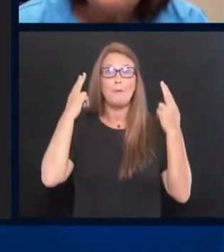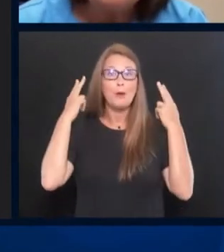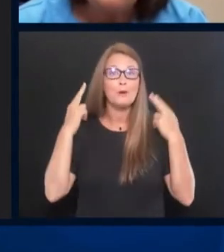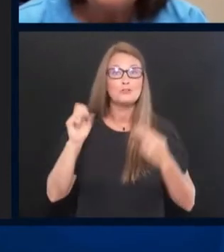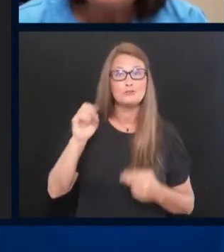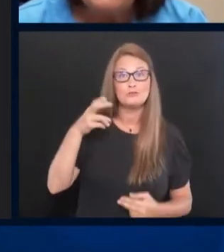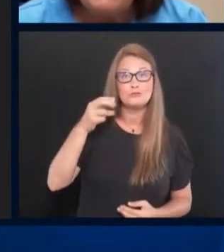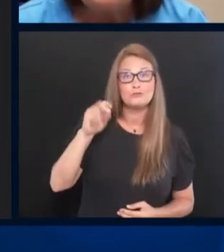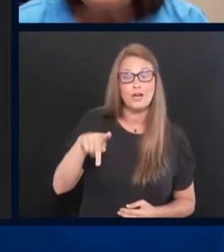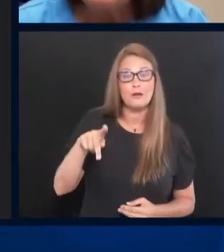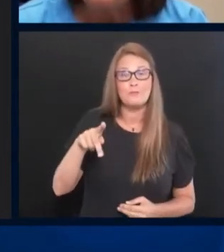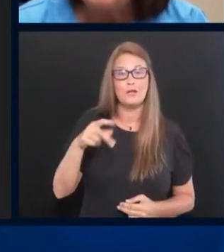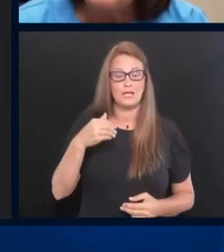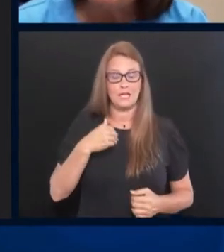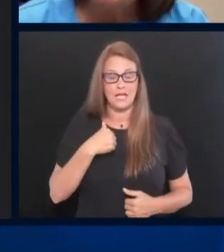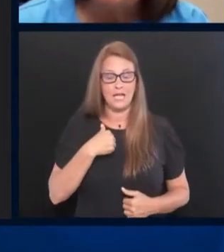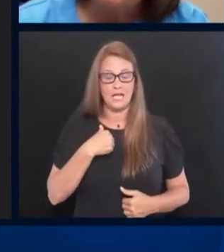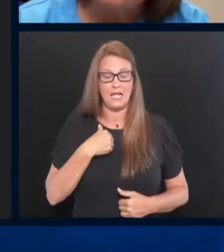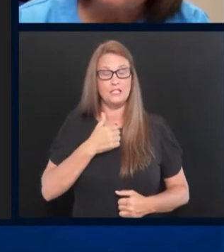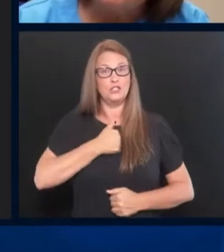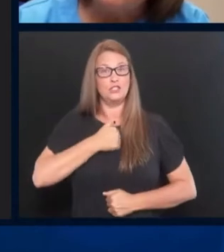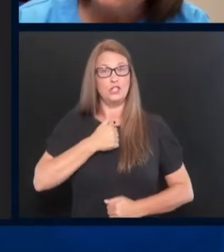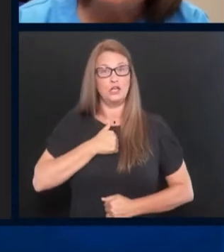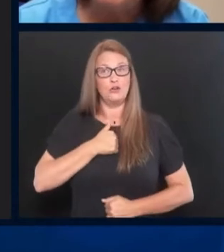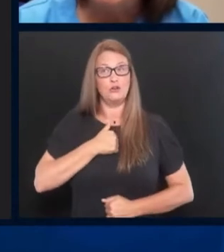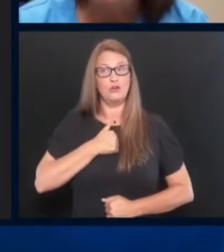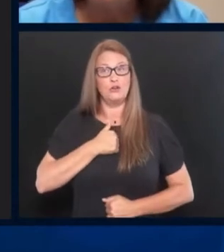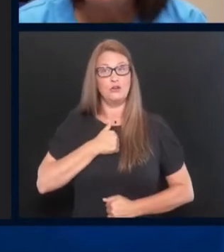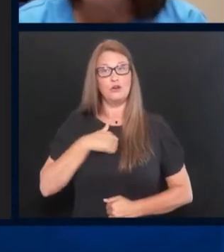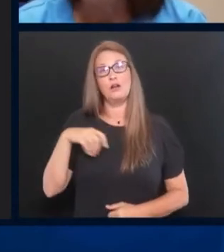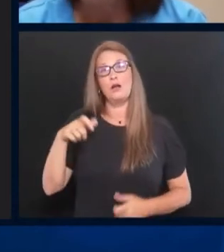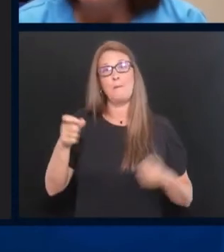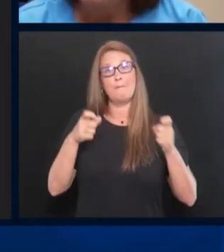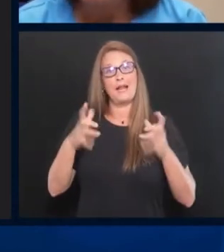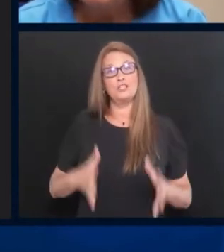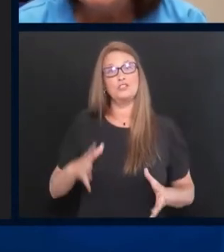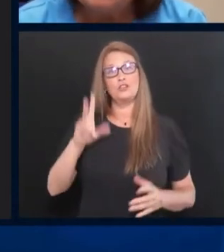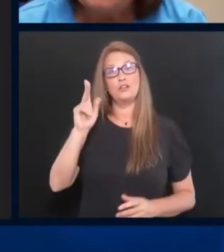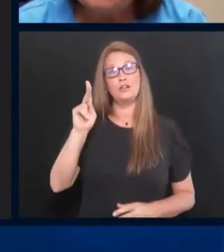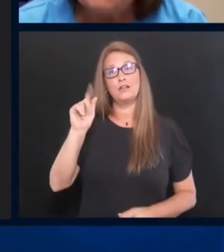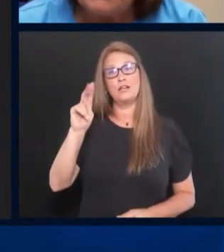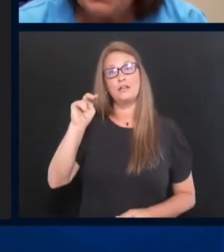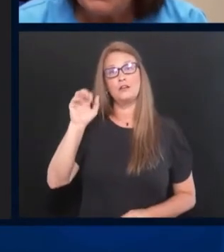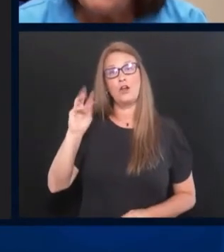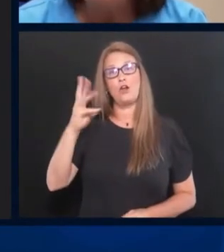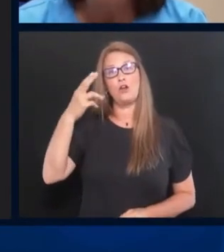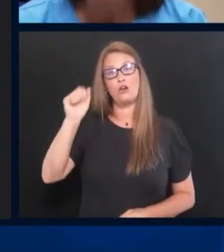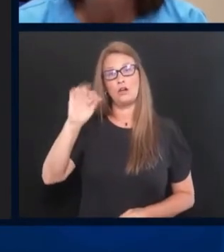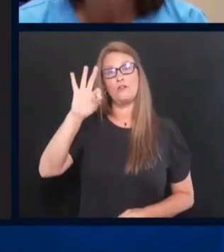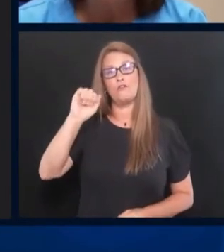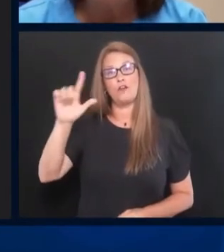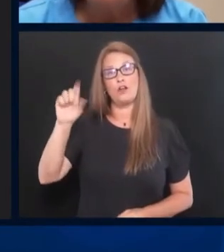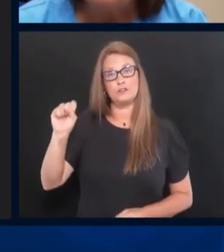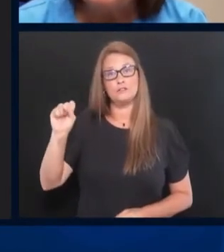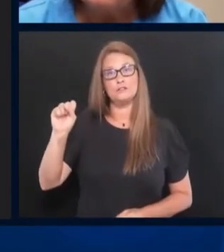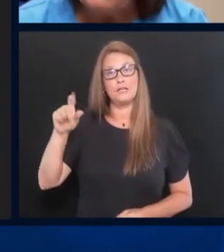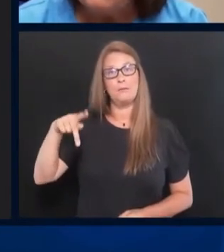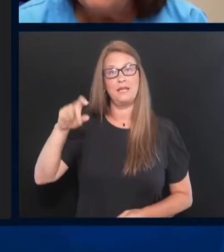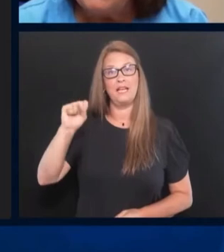He also wears the hat of a general manager for Kanawha Falls PSD with pride. However,